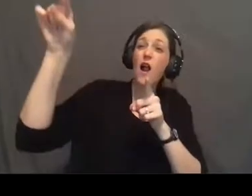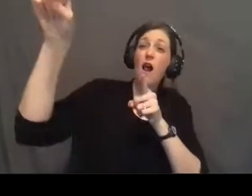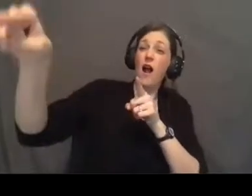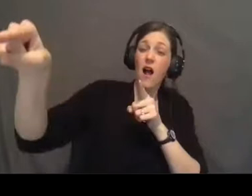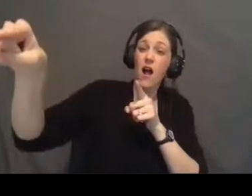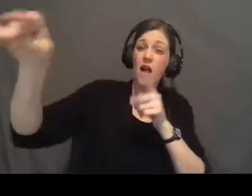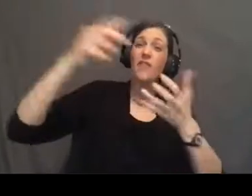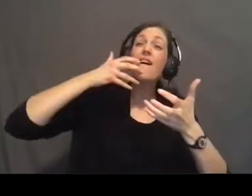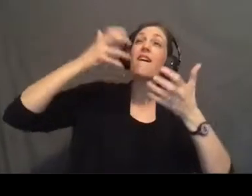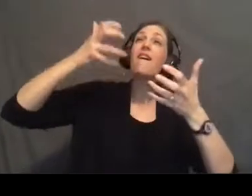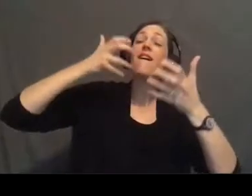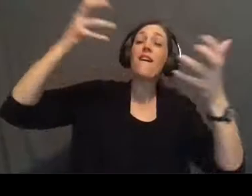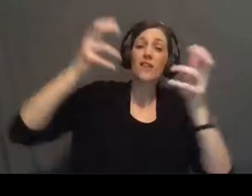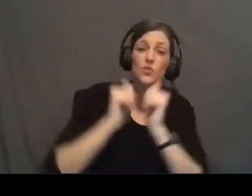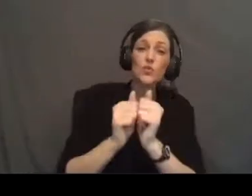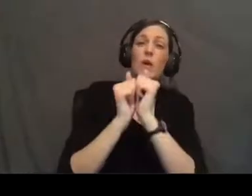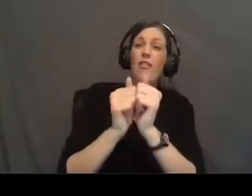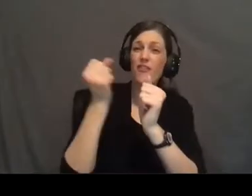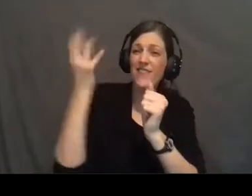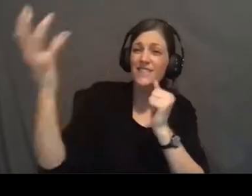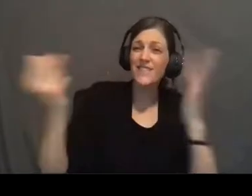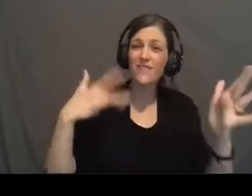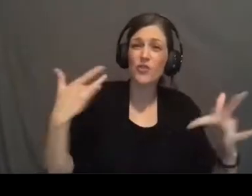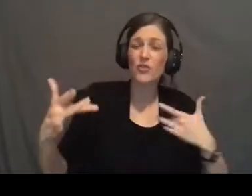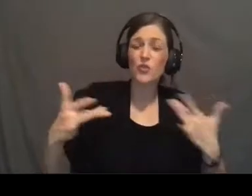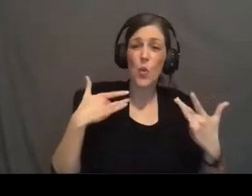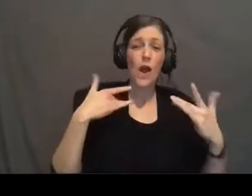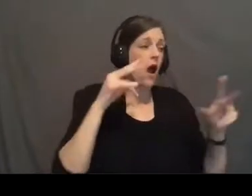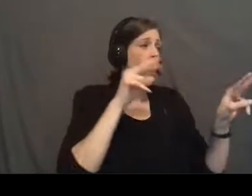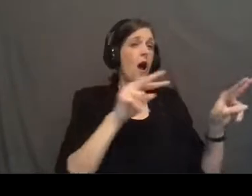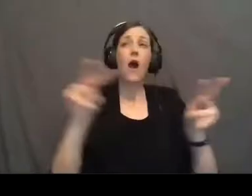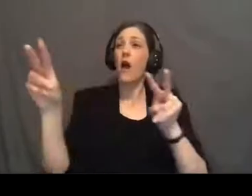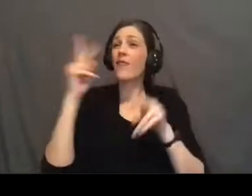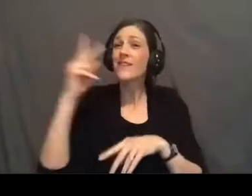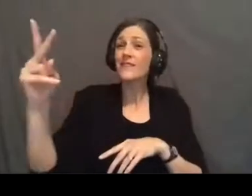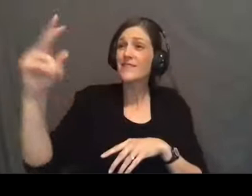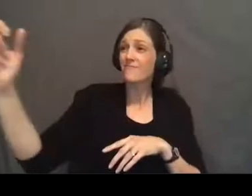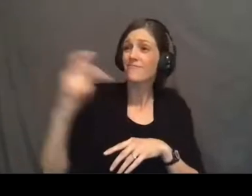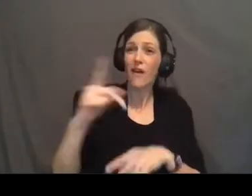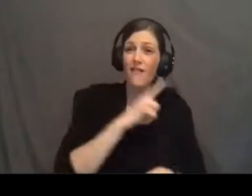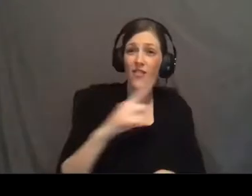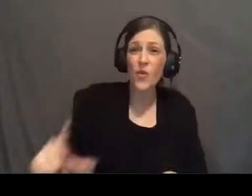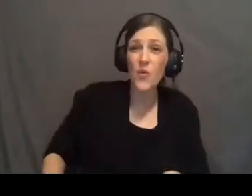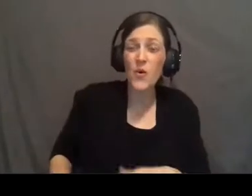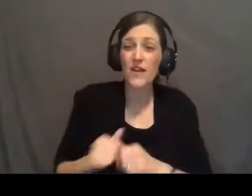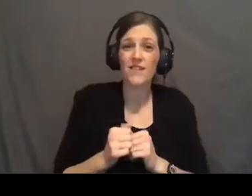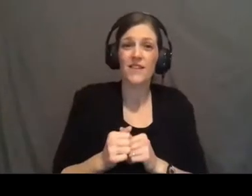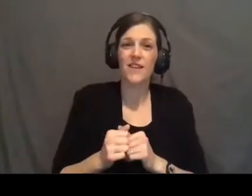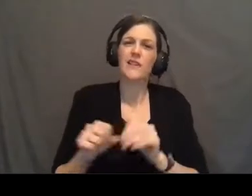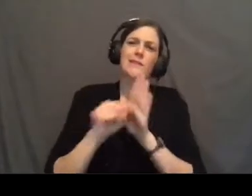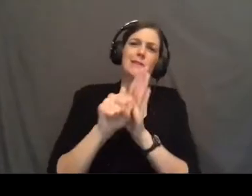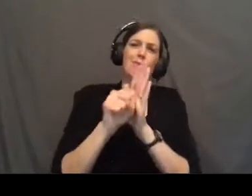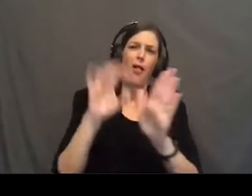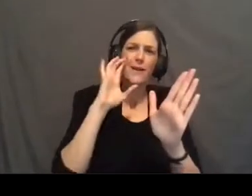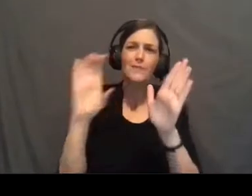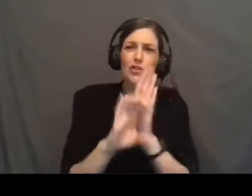lift up their voice and together they sing for joy for eye to eye. They see the return of the Lord to Zion. It's a symbolic picture.